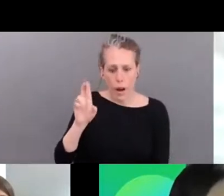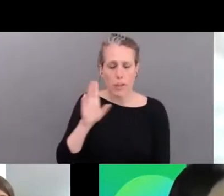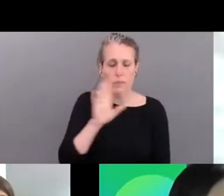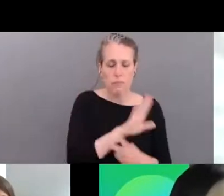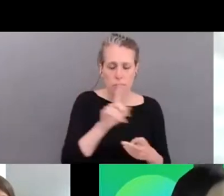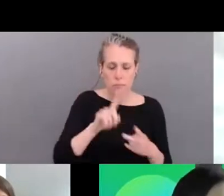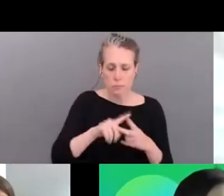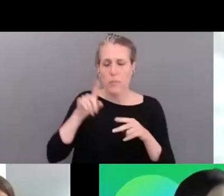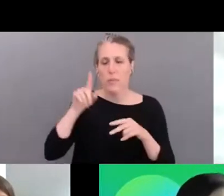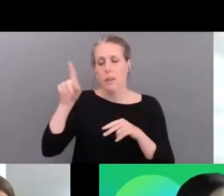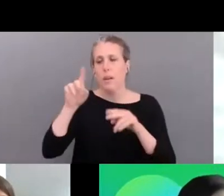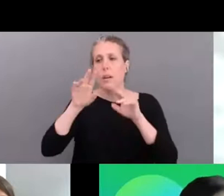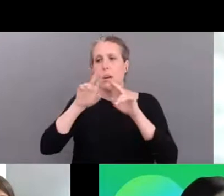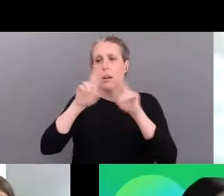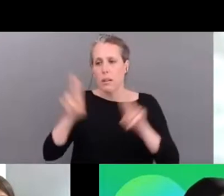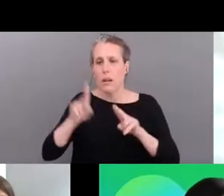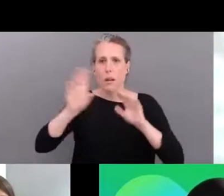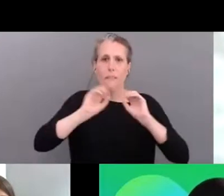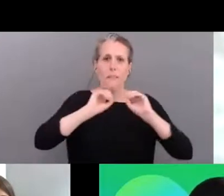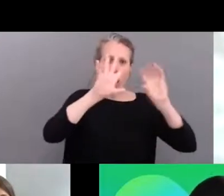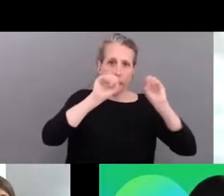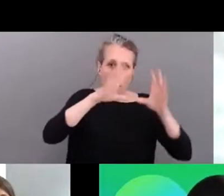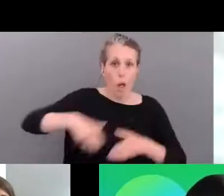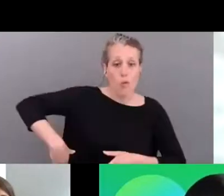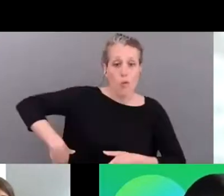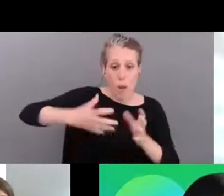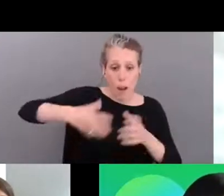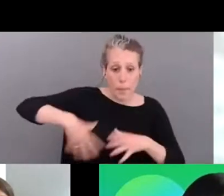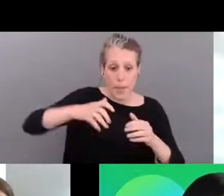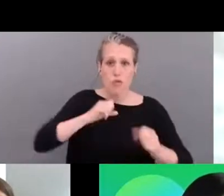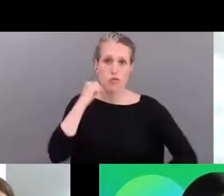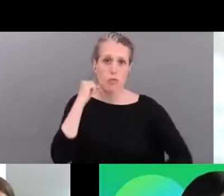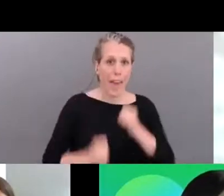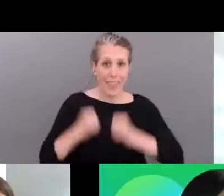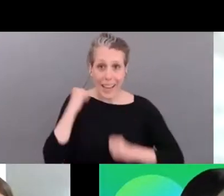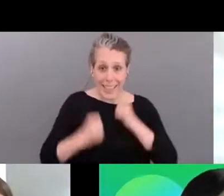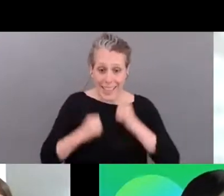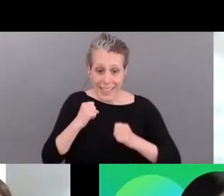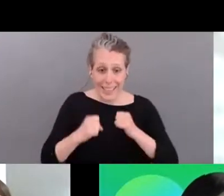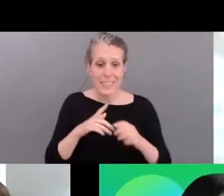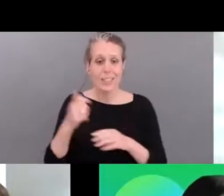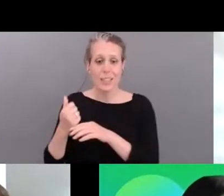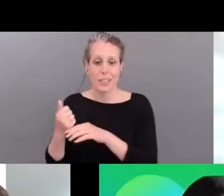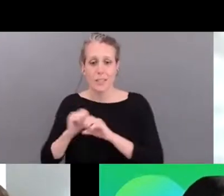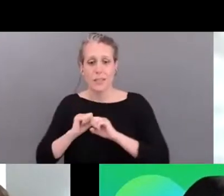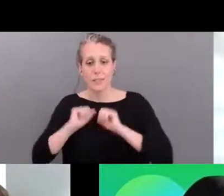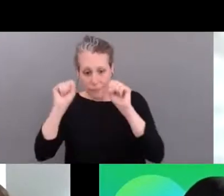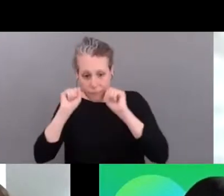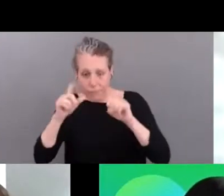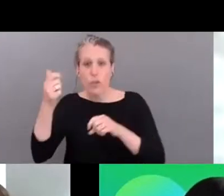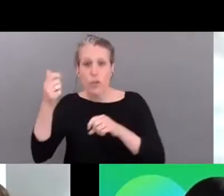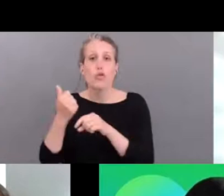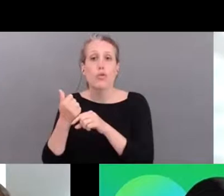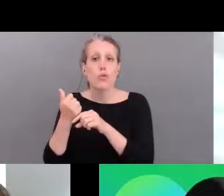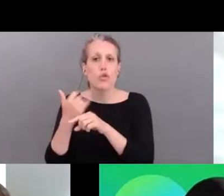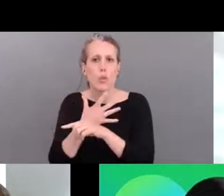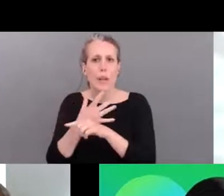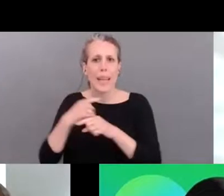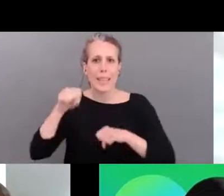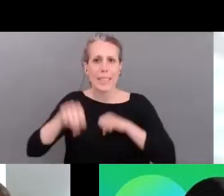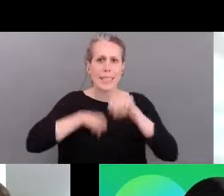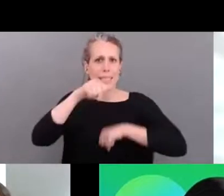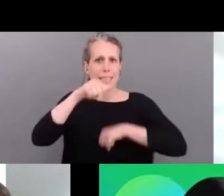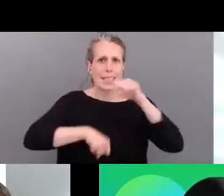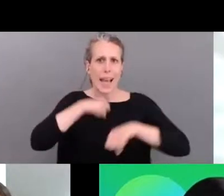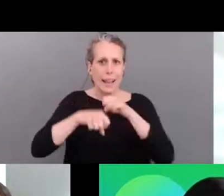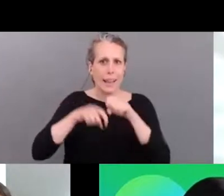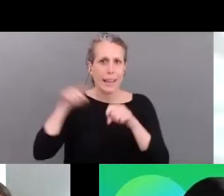we've got europe athletics we've got rugby europe we've also got green cycling norway uh very interested to hear what the minister